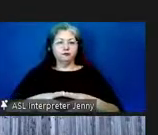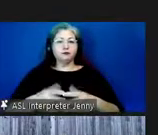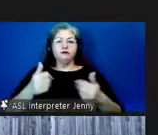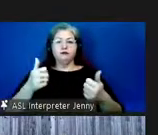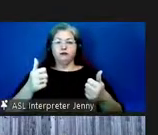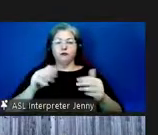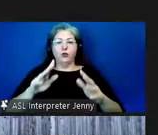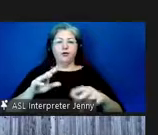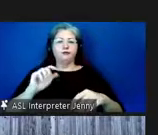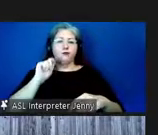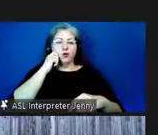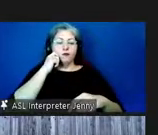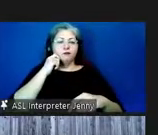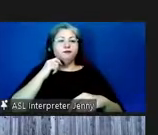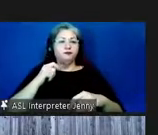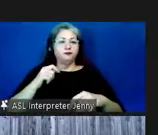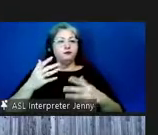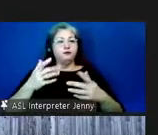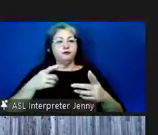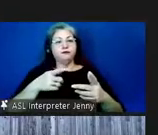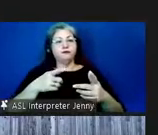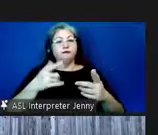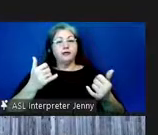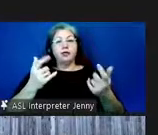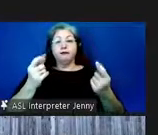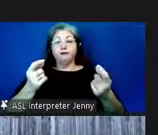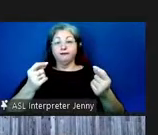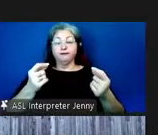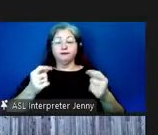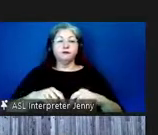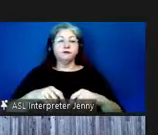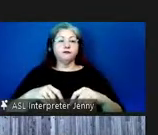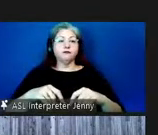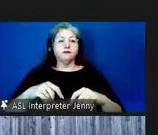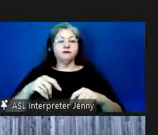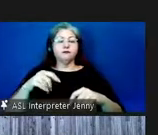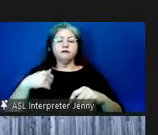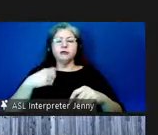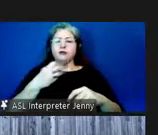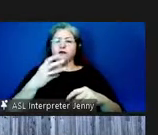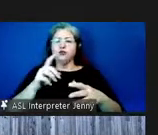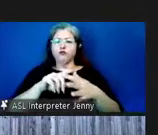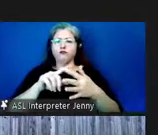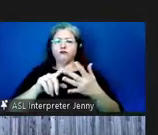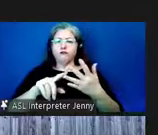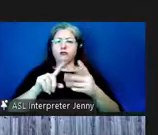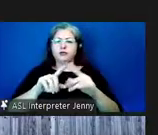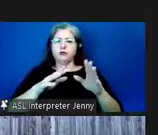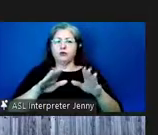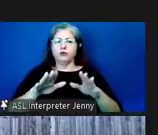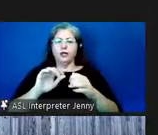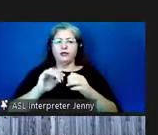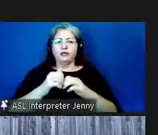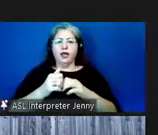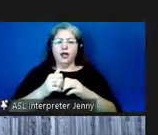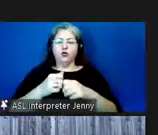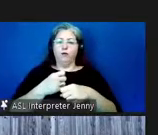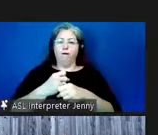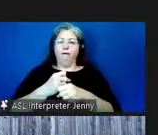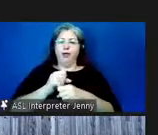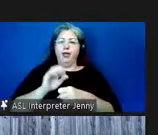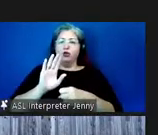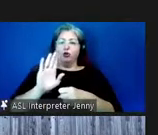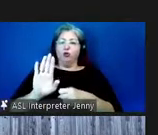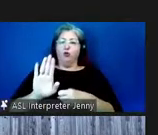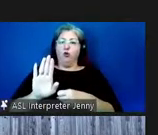cool okay so this is how what we're going to do so there's a couple of ways to fork this or create your own app